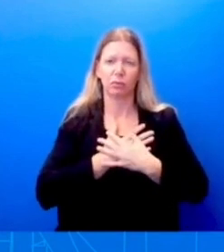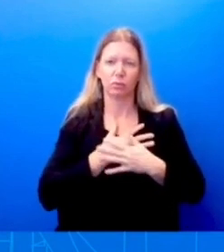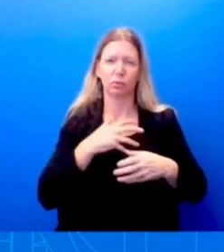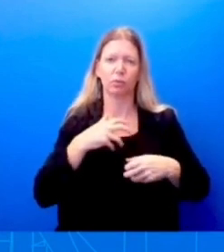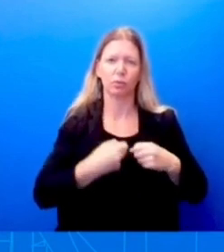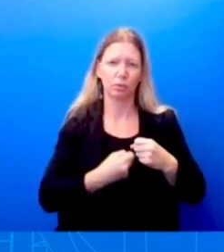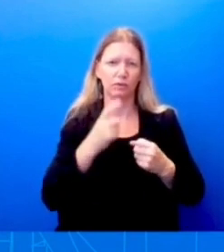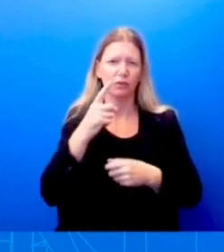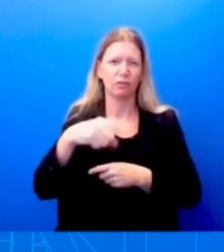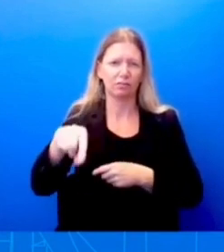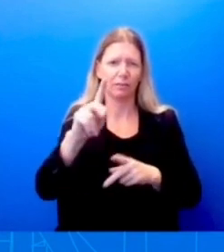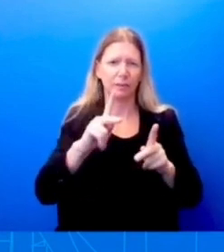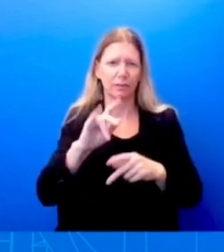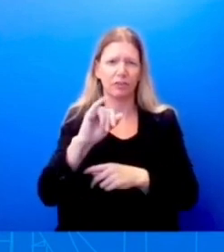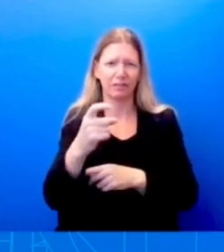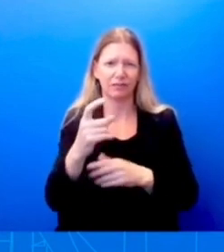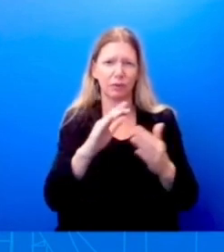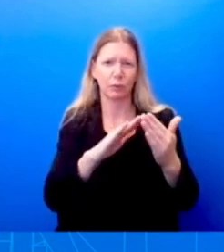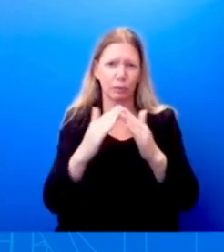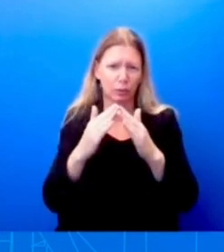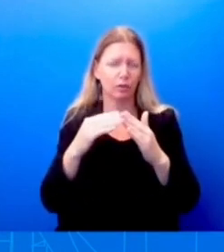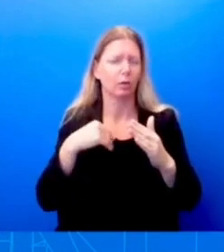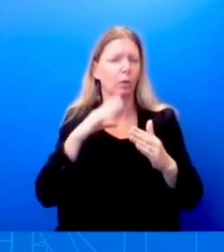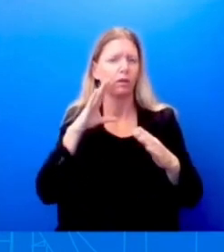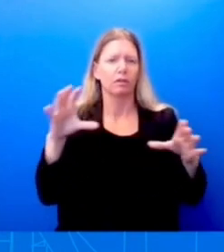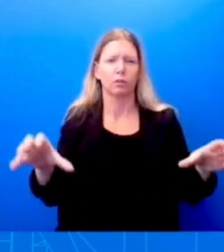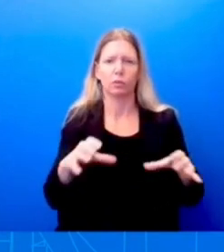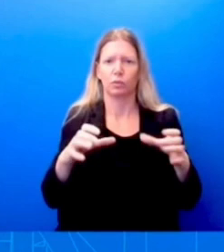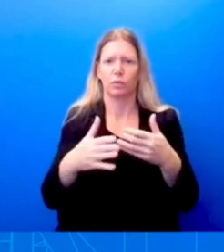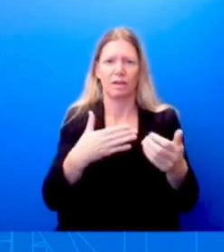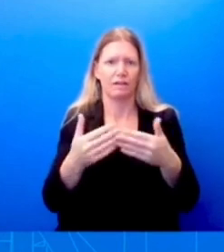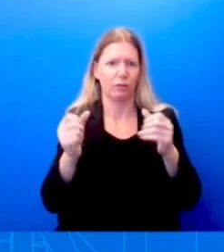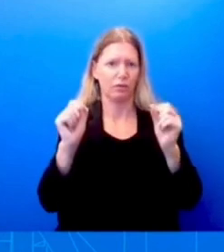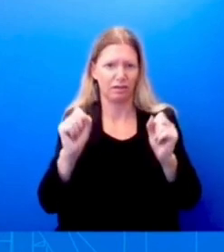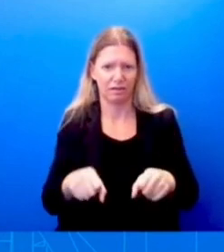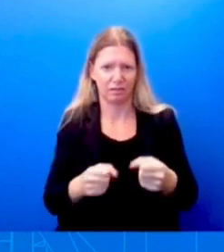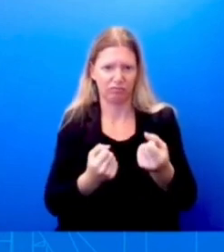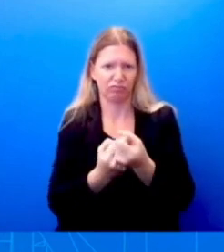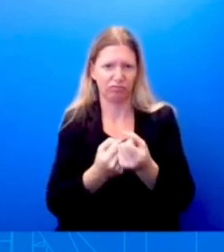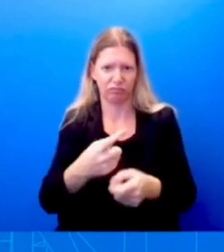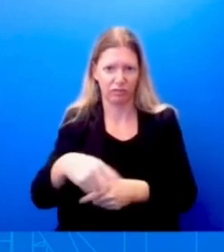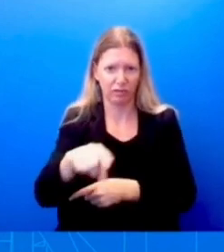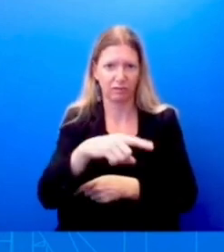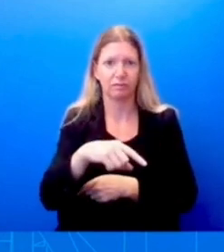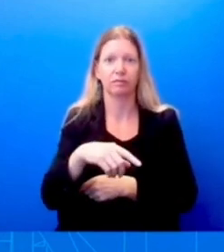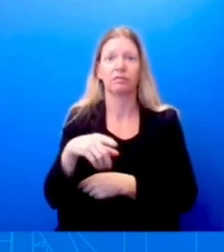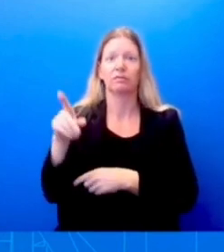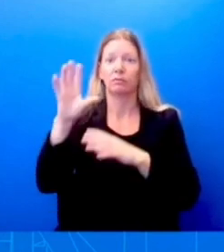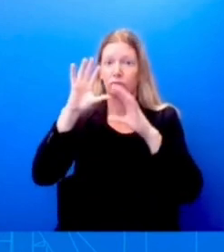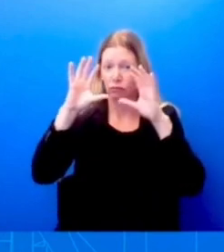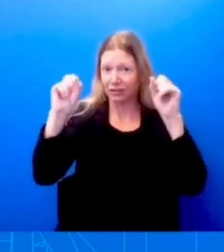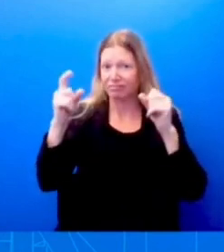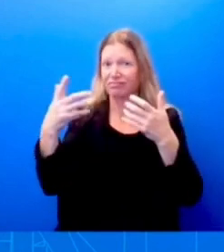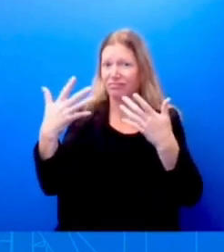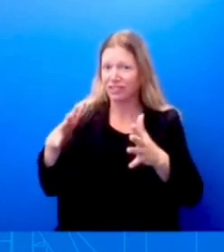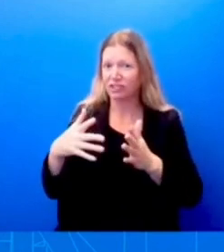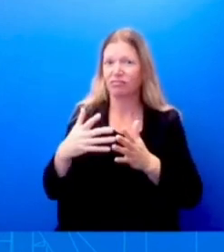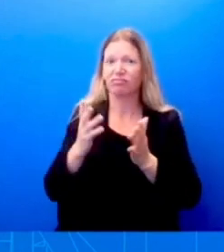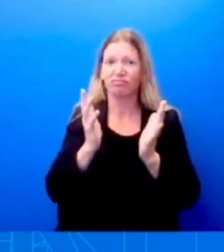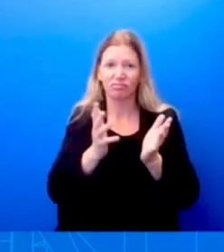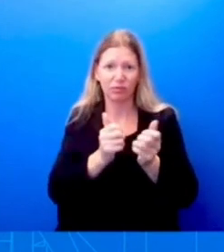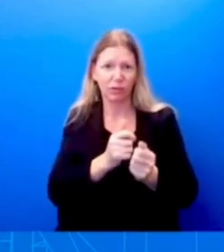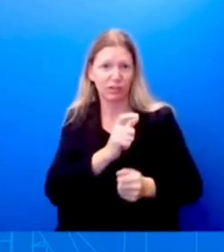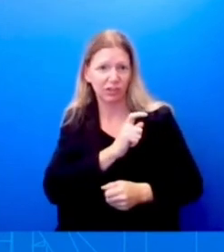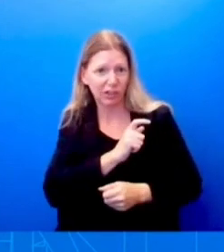that we can. Uh, we, the president spoke to the sheriff. spoke to the mayor. Um, so don't just don't have anything else to share beyond that. On